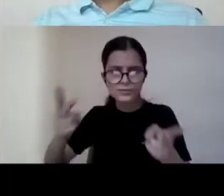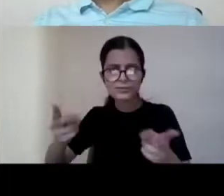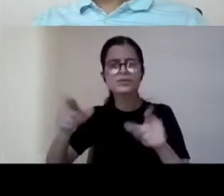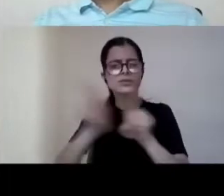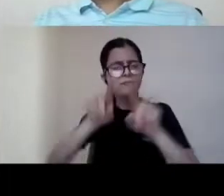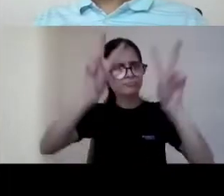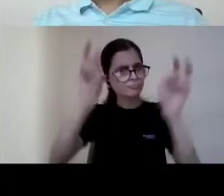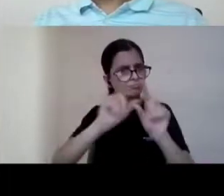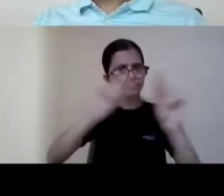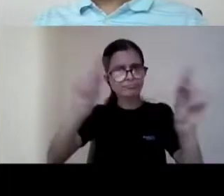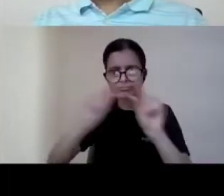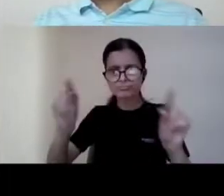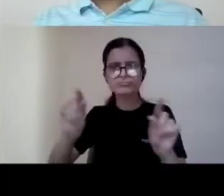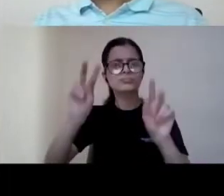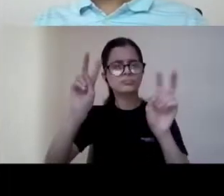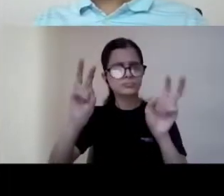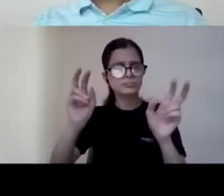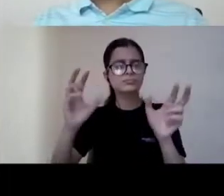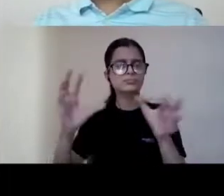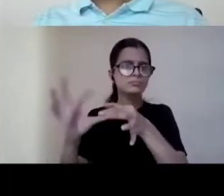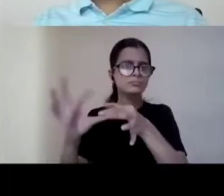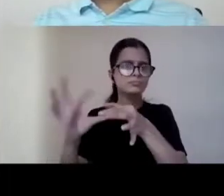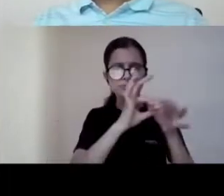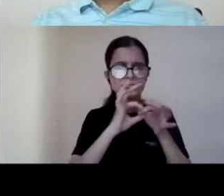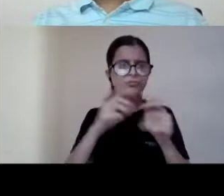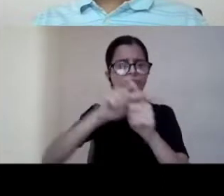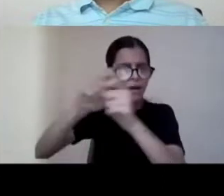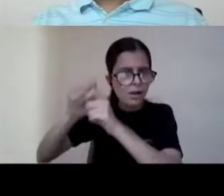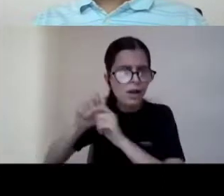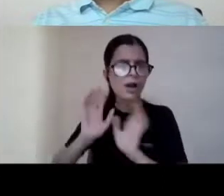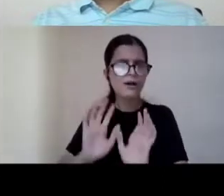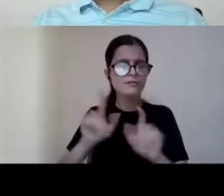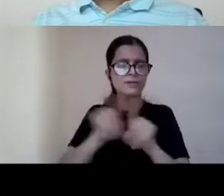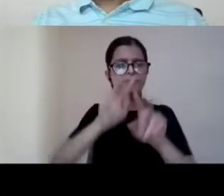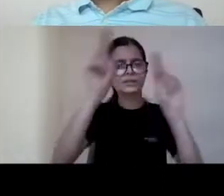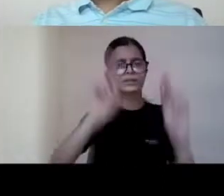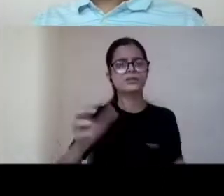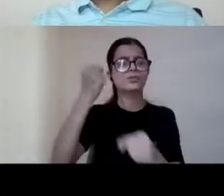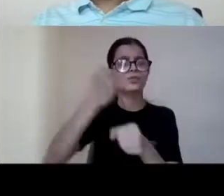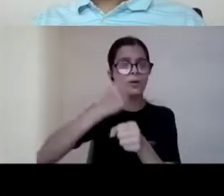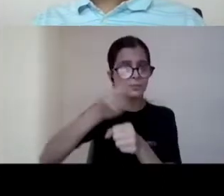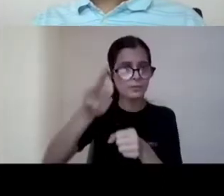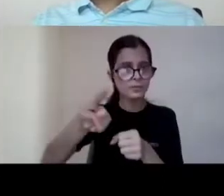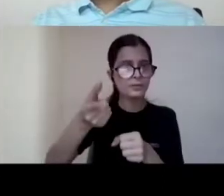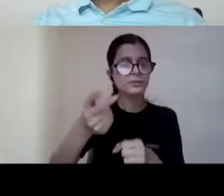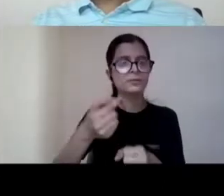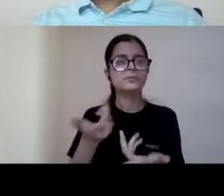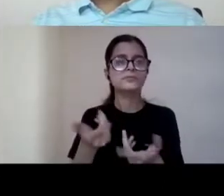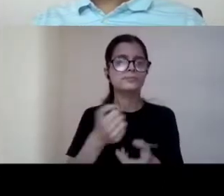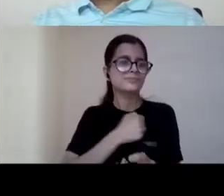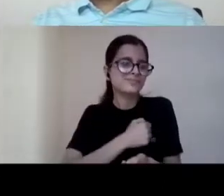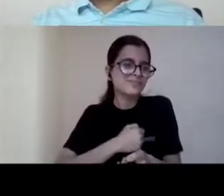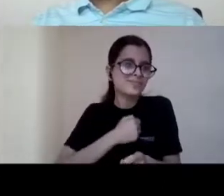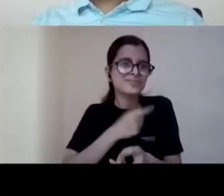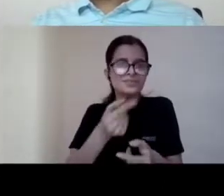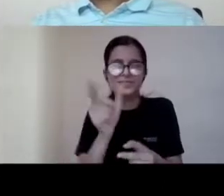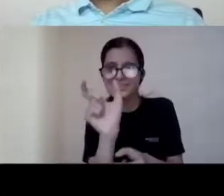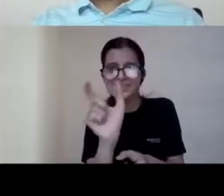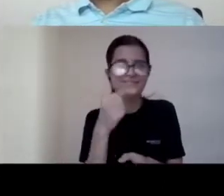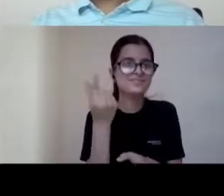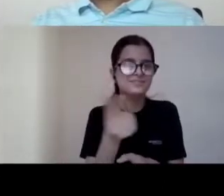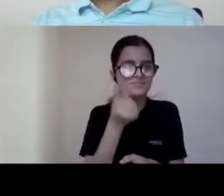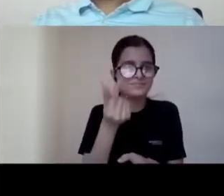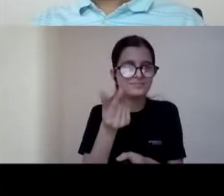international government so to say apologies for using the generic terms we obviously